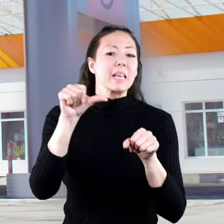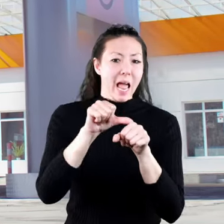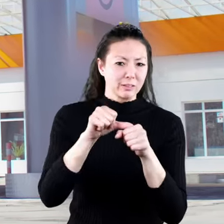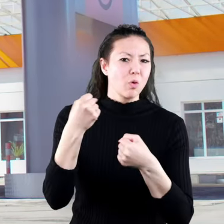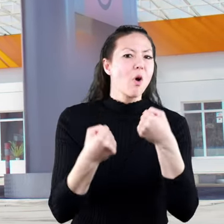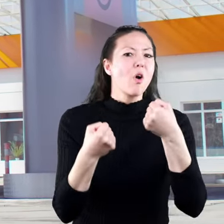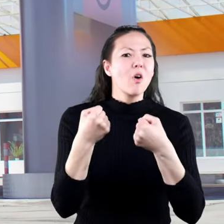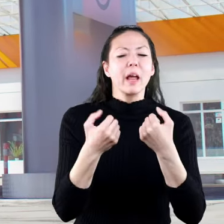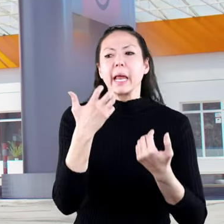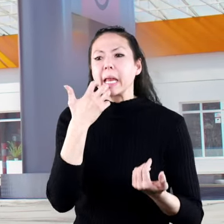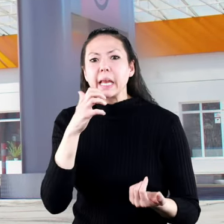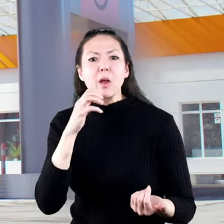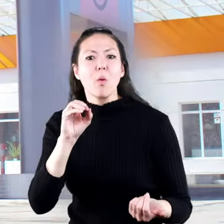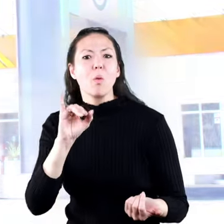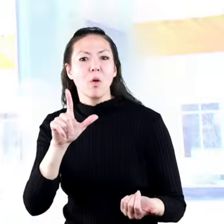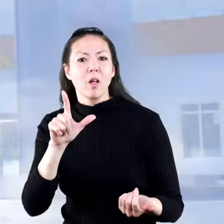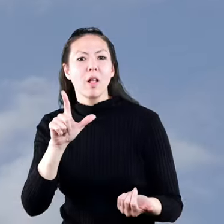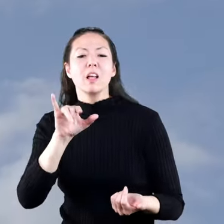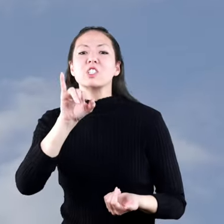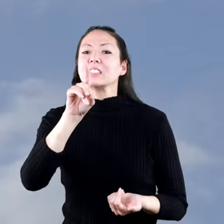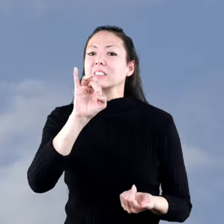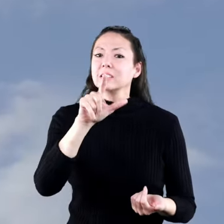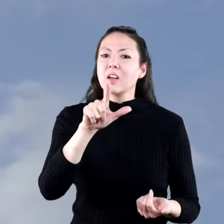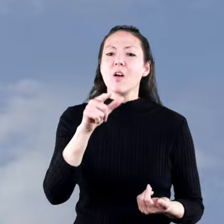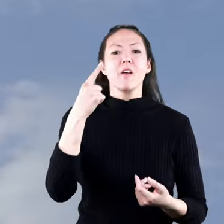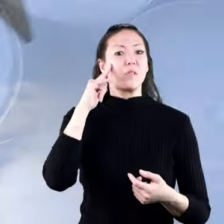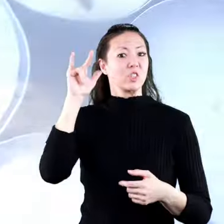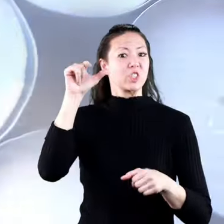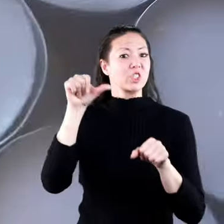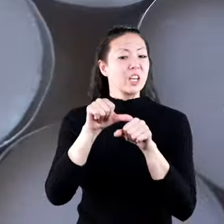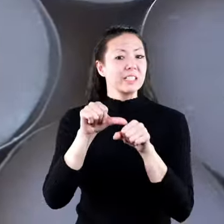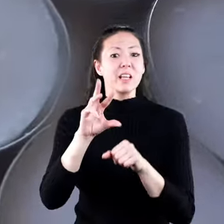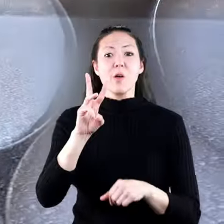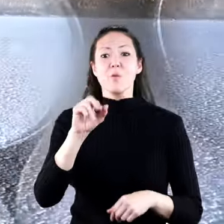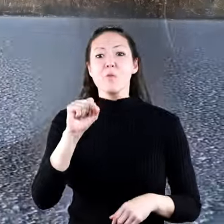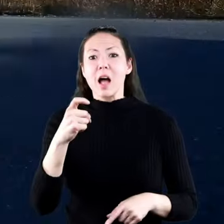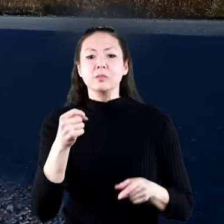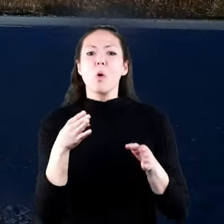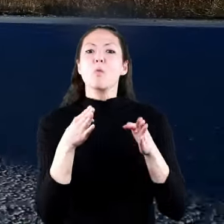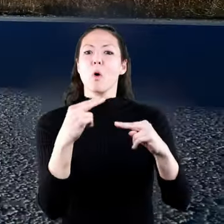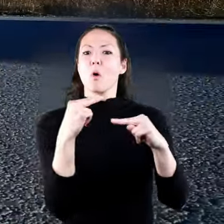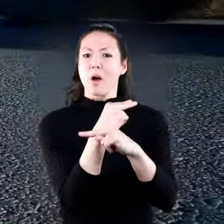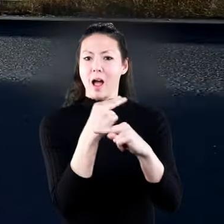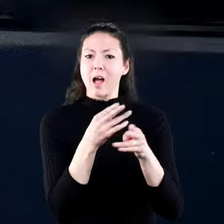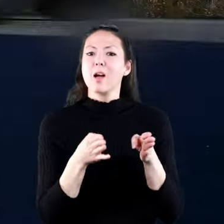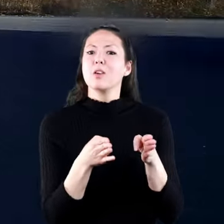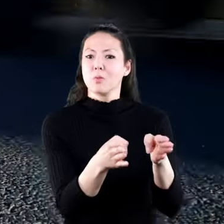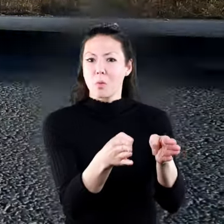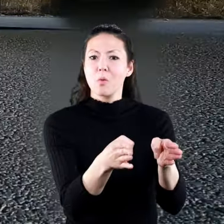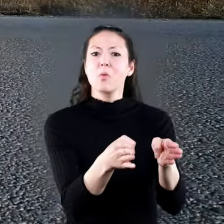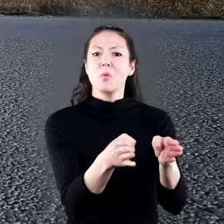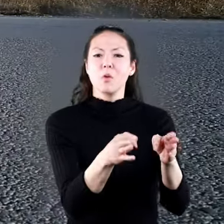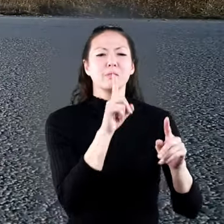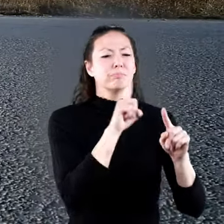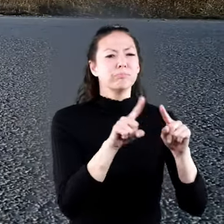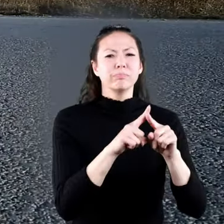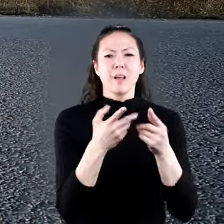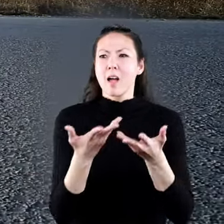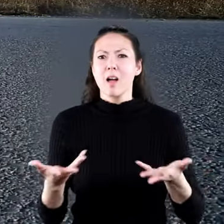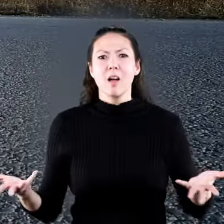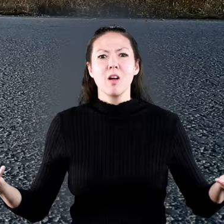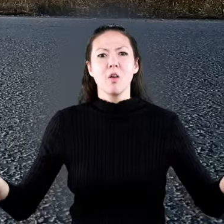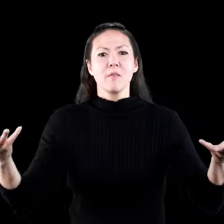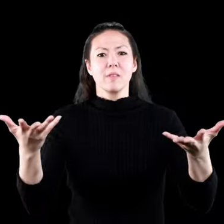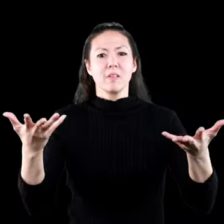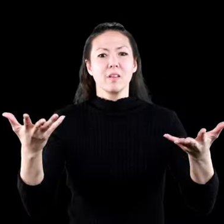gas for cars, heating oil, diesel and jet fuel, wax, asphalt, and lots of other stuff that we see